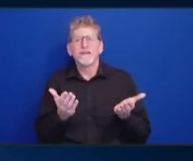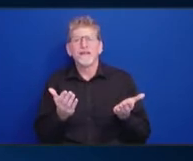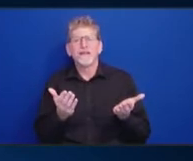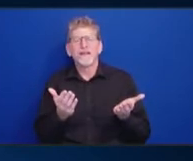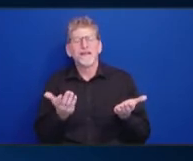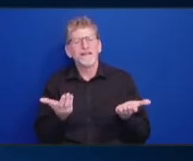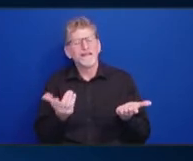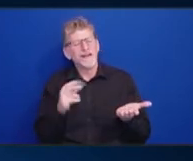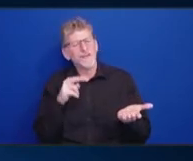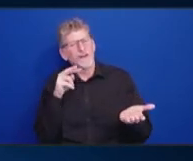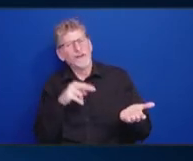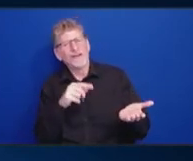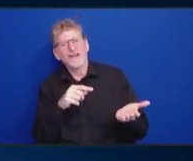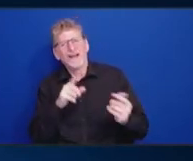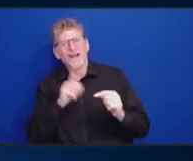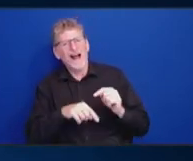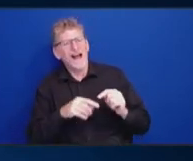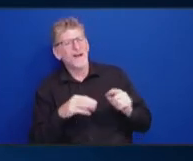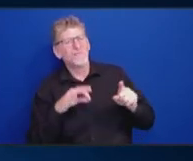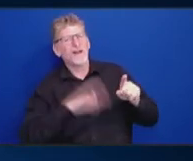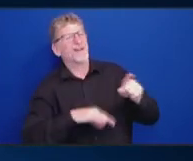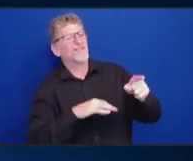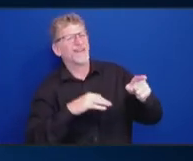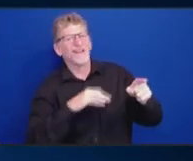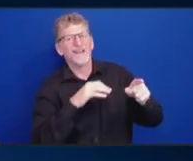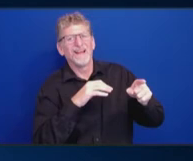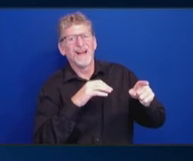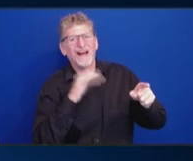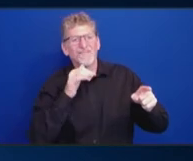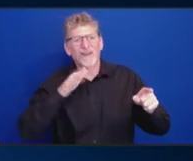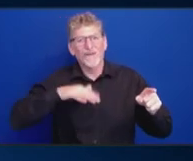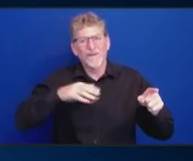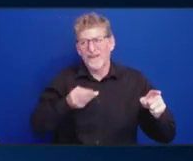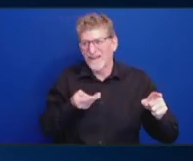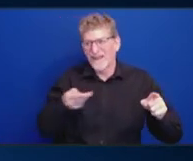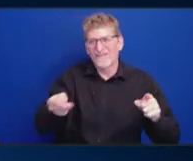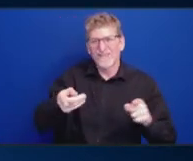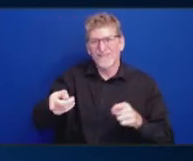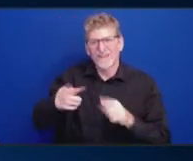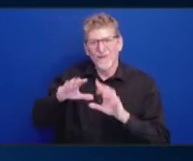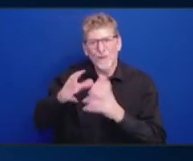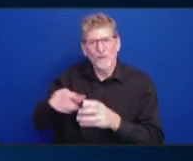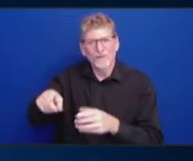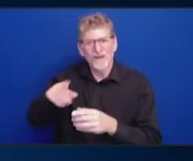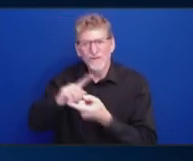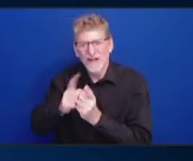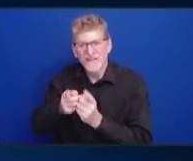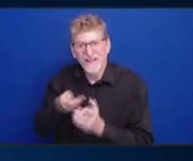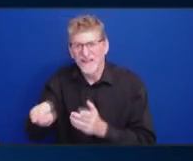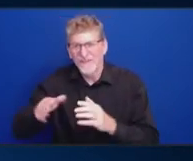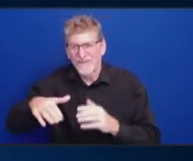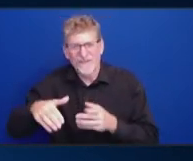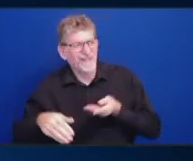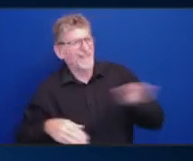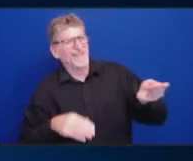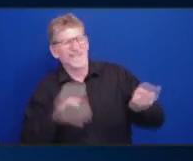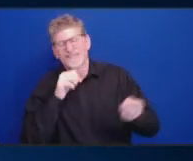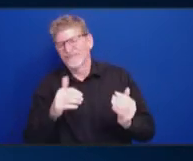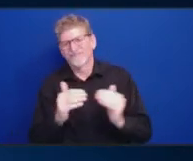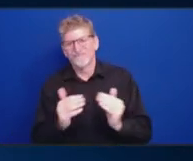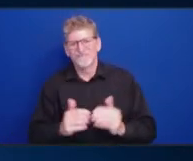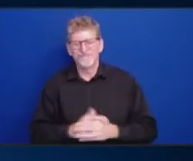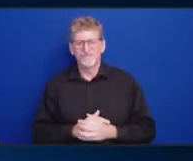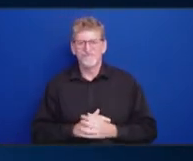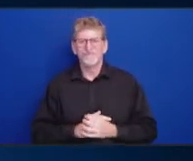another group. That's not equity. And so, I think that's really important for the administration to understand is